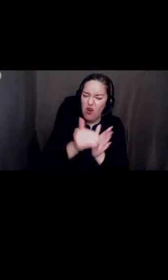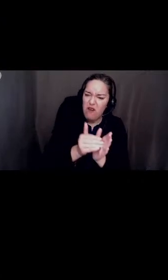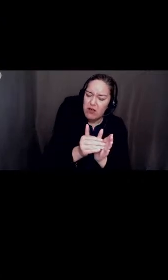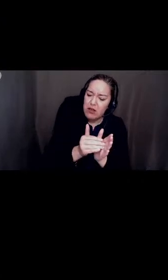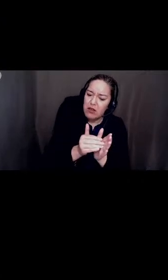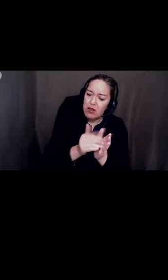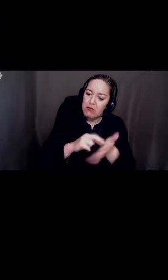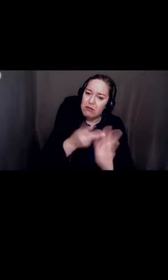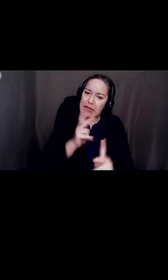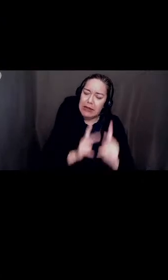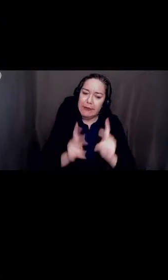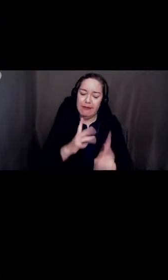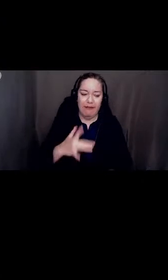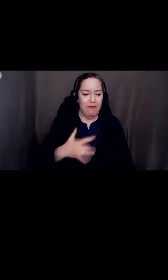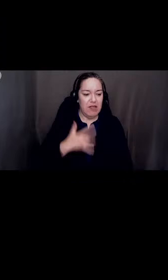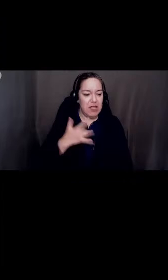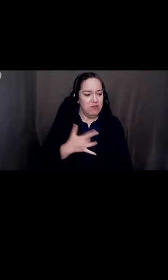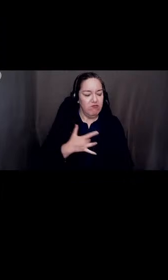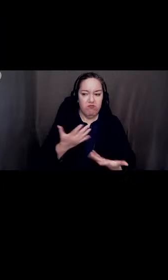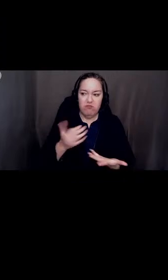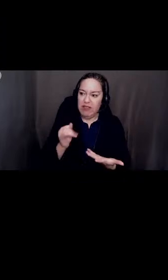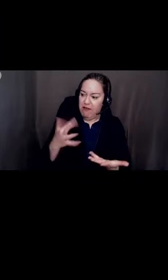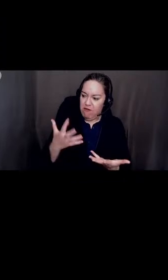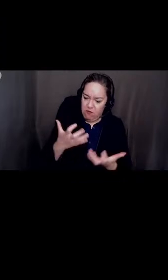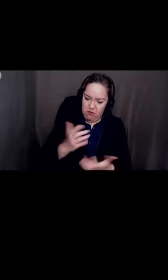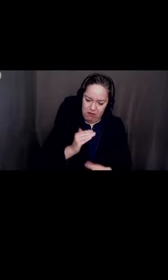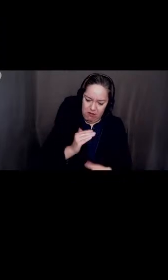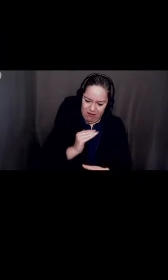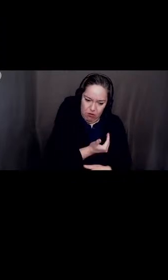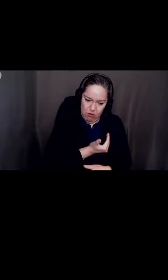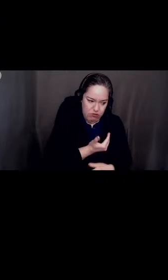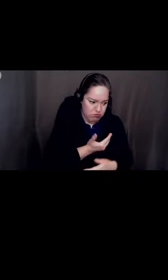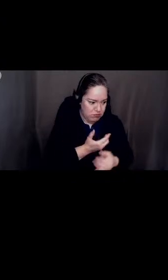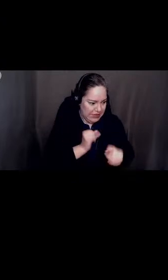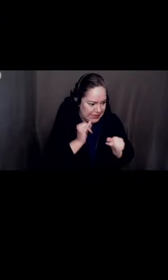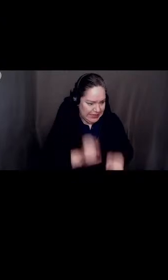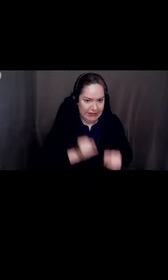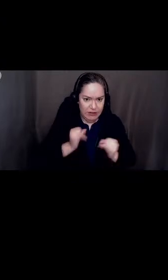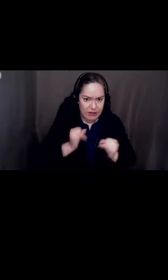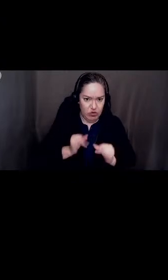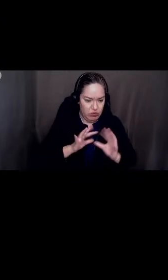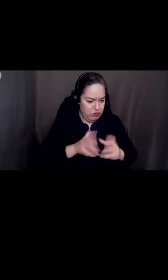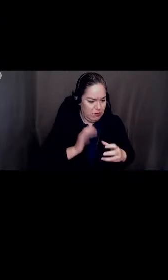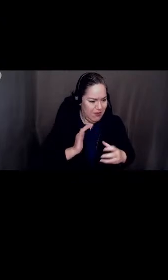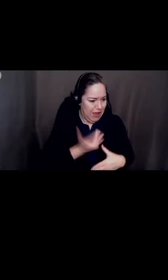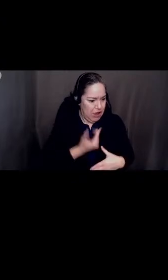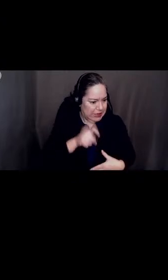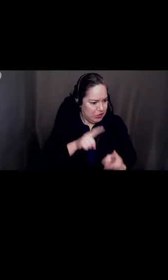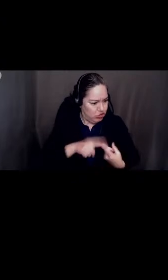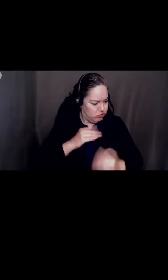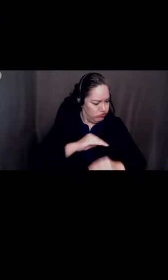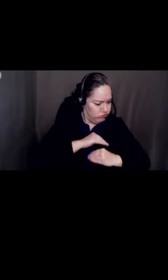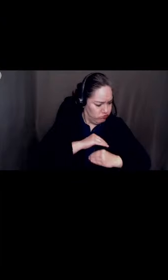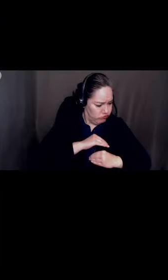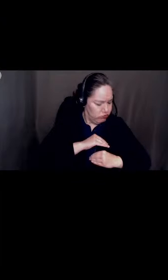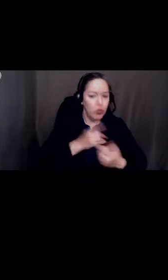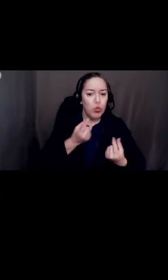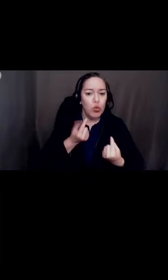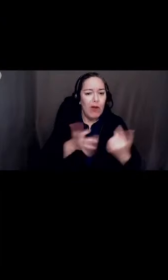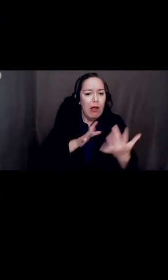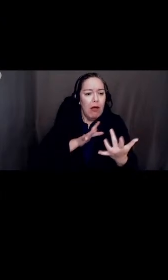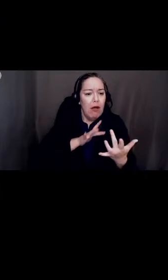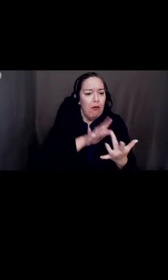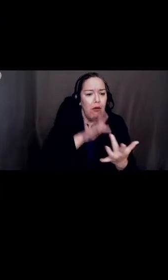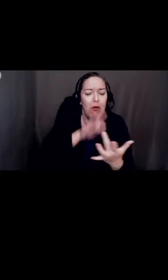that in order to get their individual needs met, they reach out to folks who are the closest members